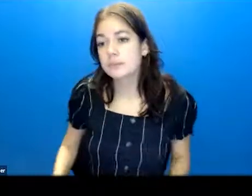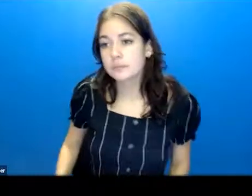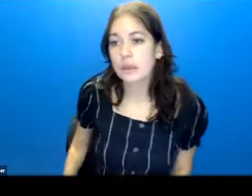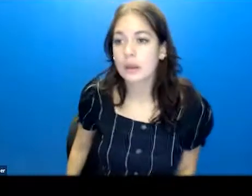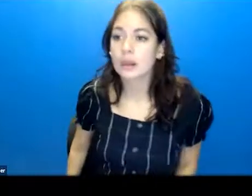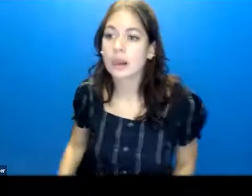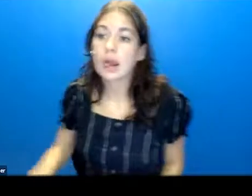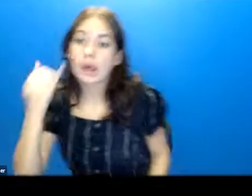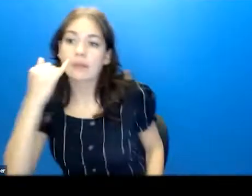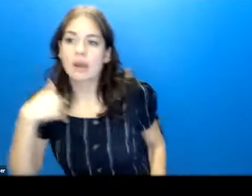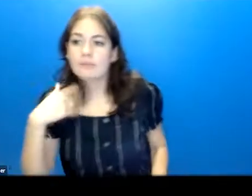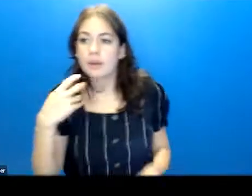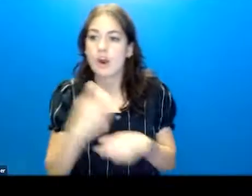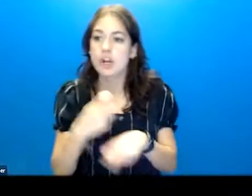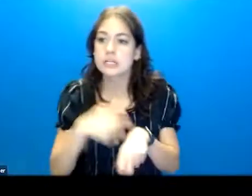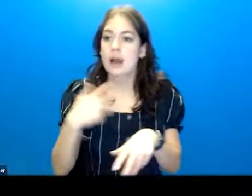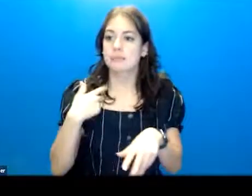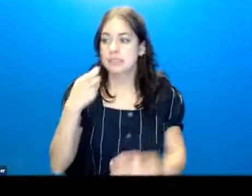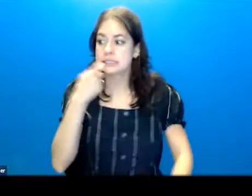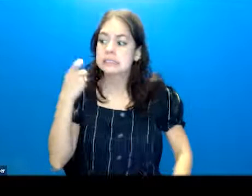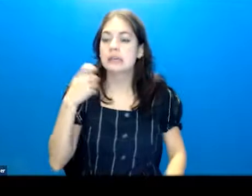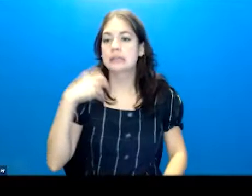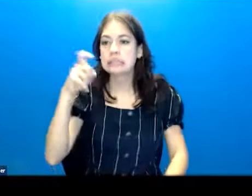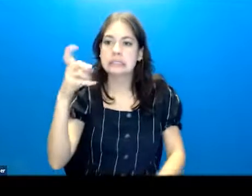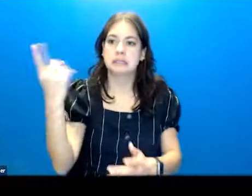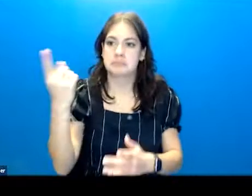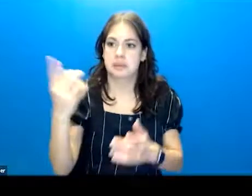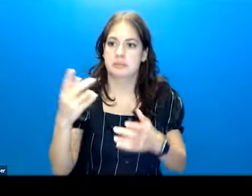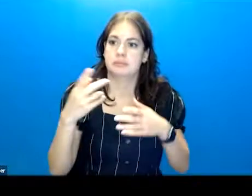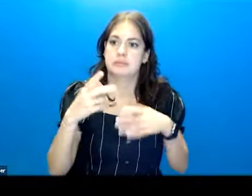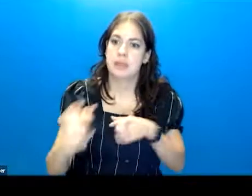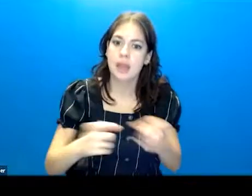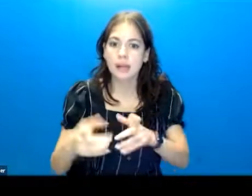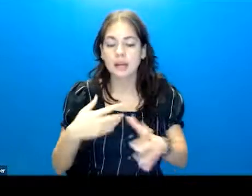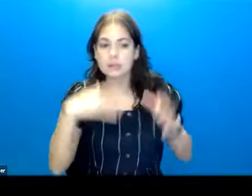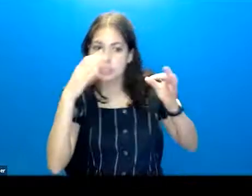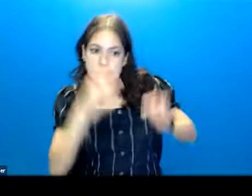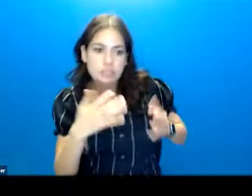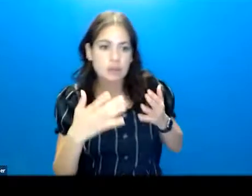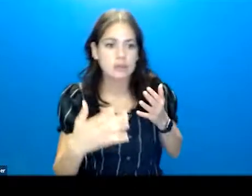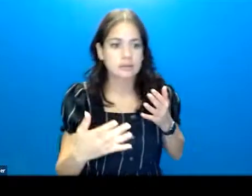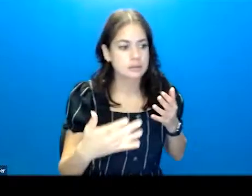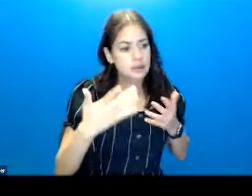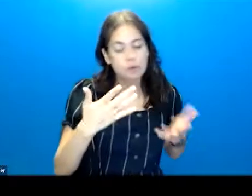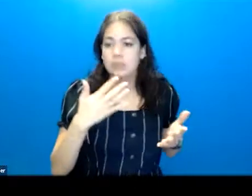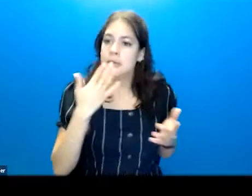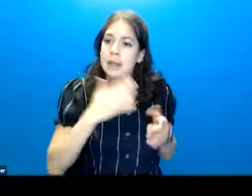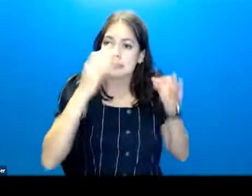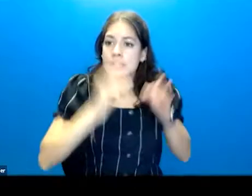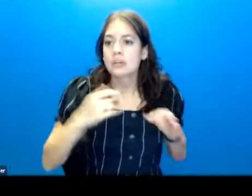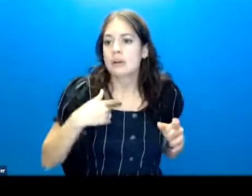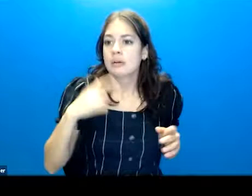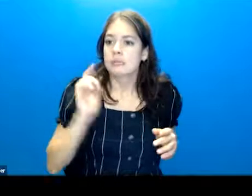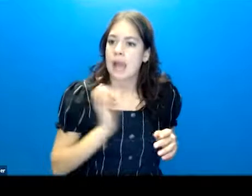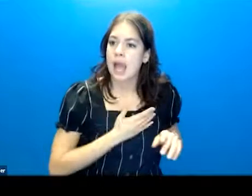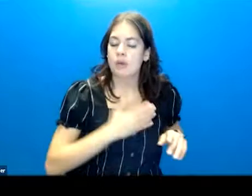If you're having a hard time, use some substances to cope. Might make decisions you might not make otherwise. It lowers our